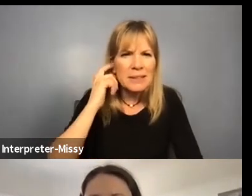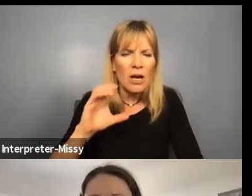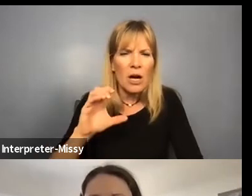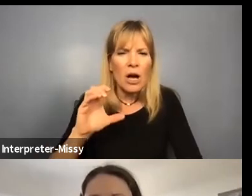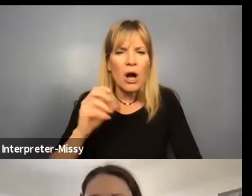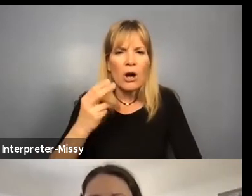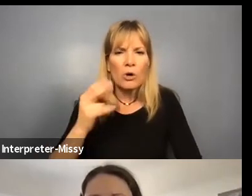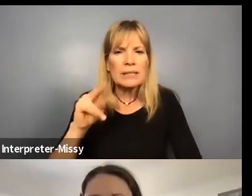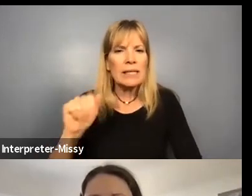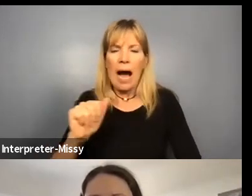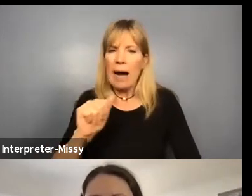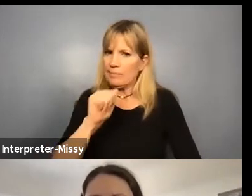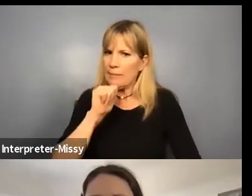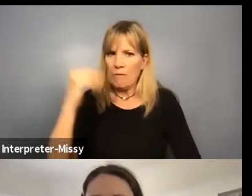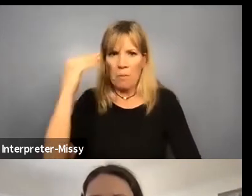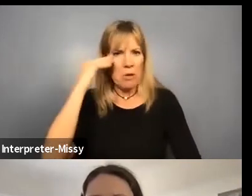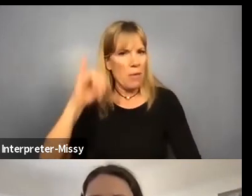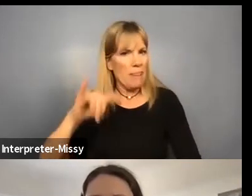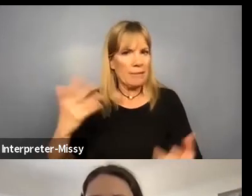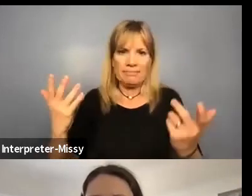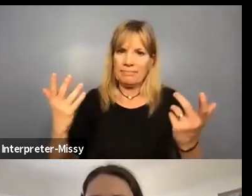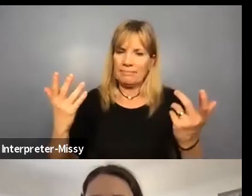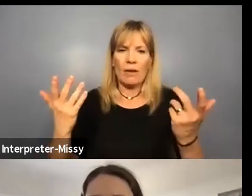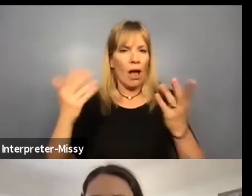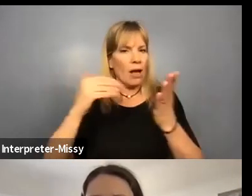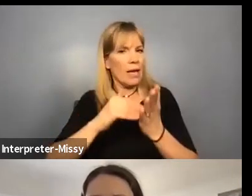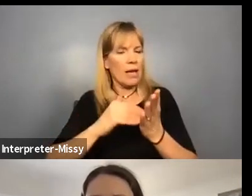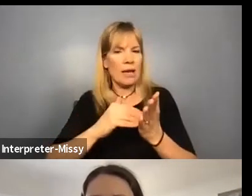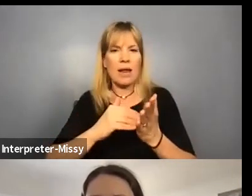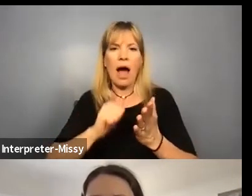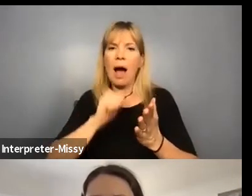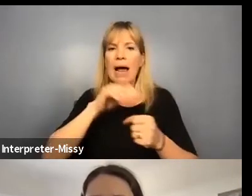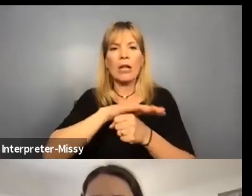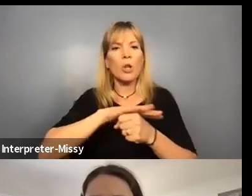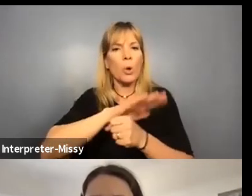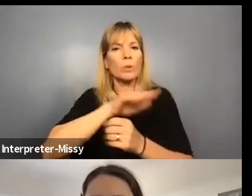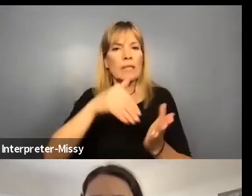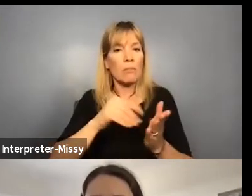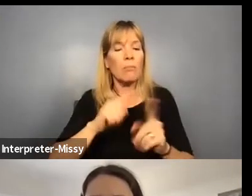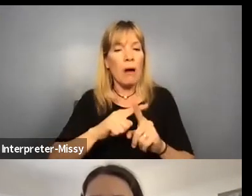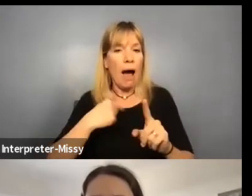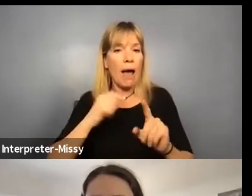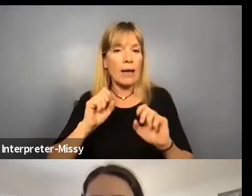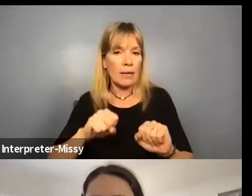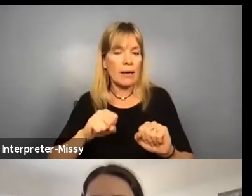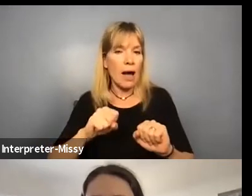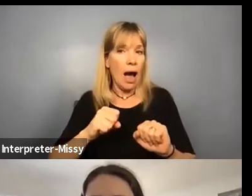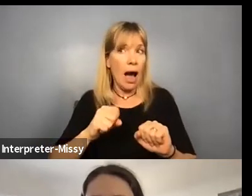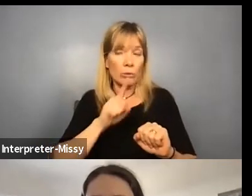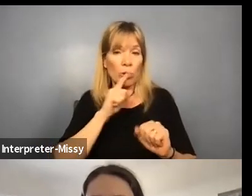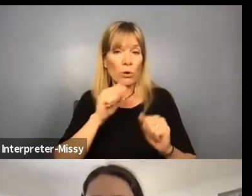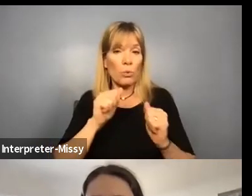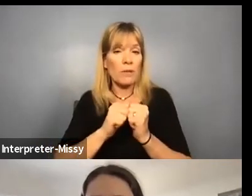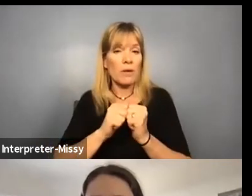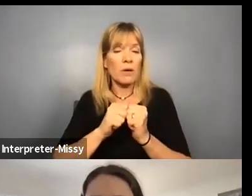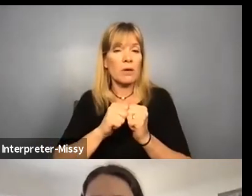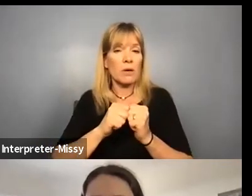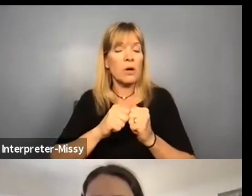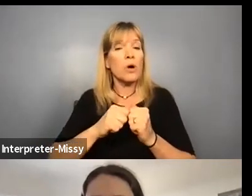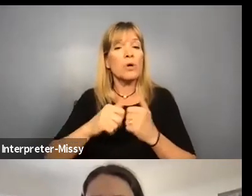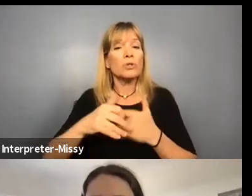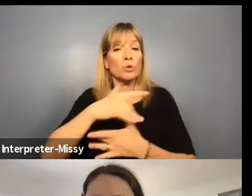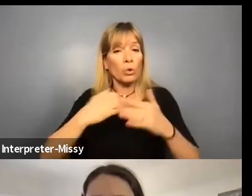Yeah, I'm not familiar with that. And again, I'm not at a local center, but I can, I'm sure with social isolation,